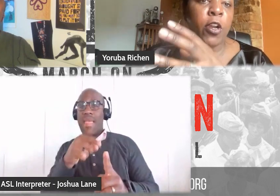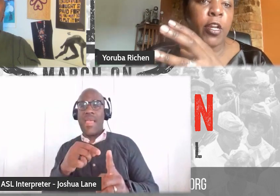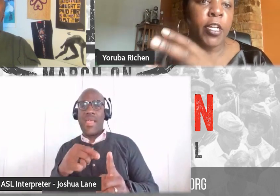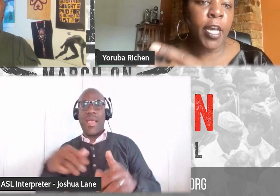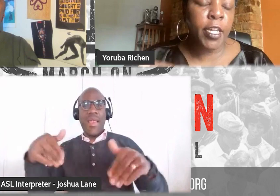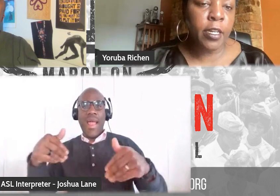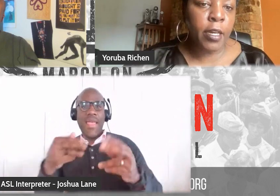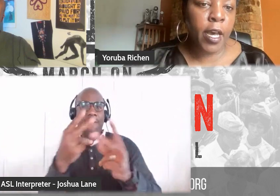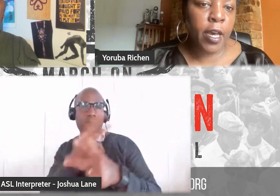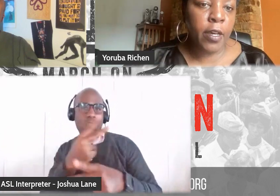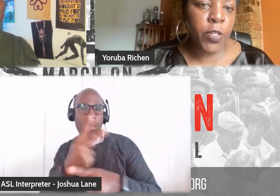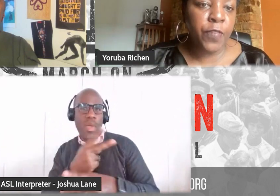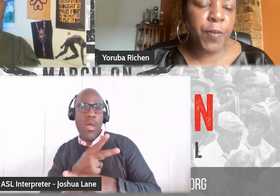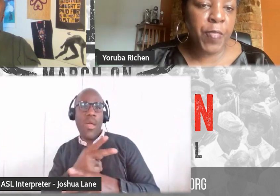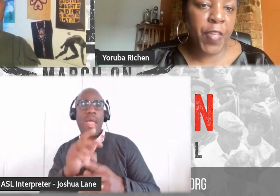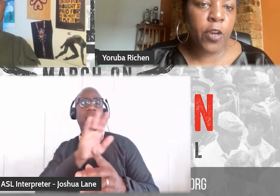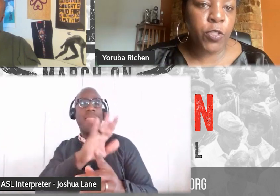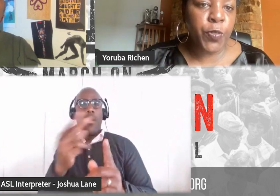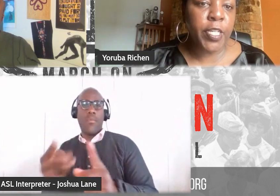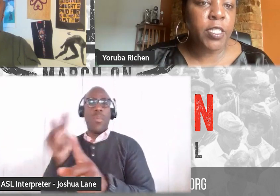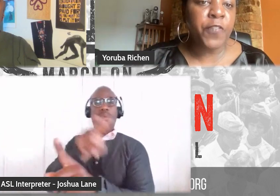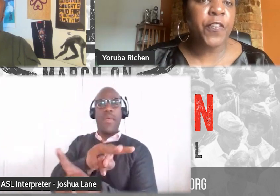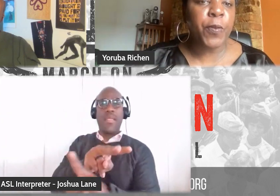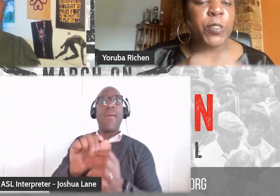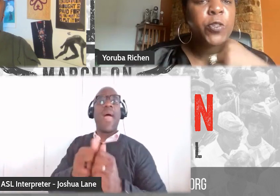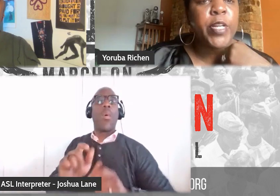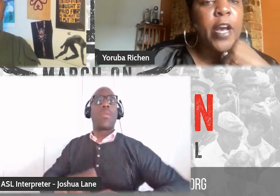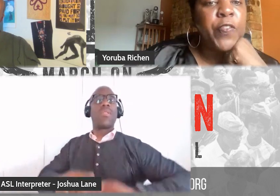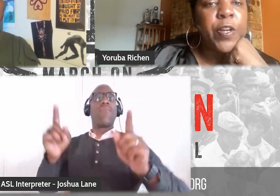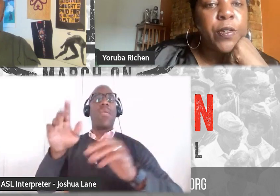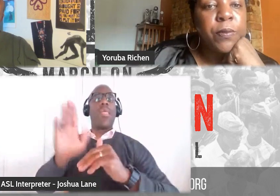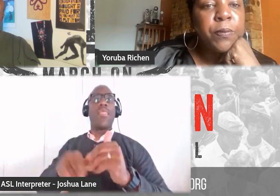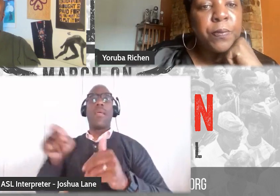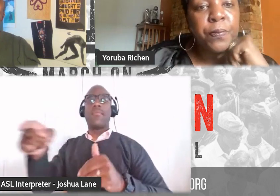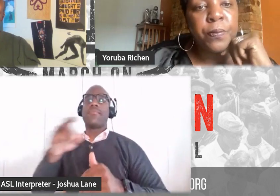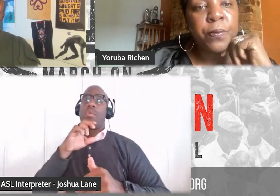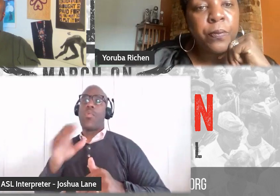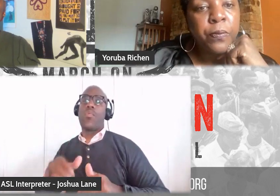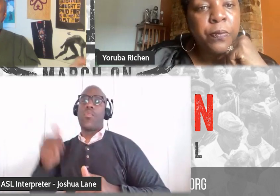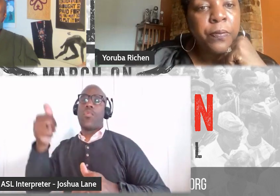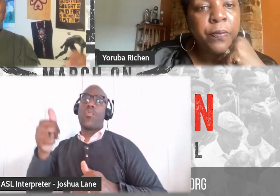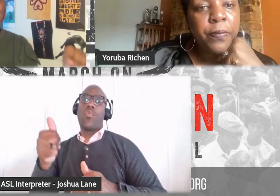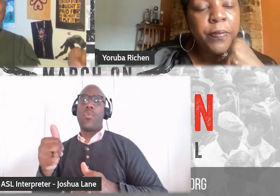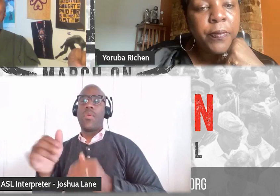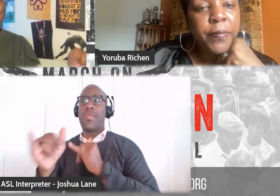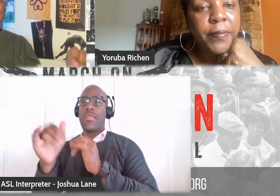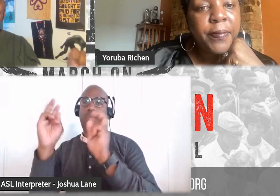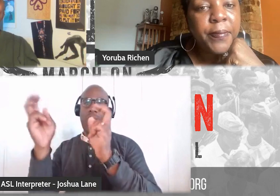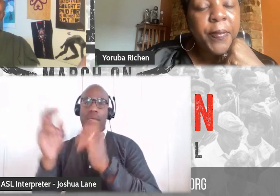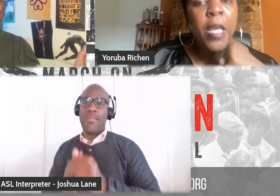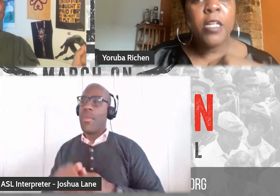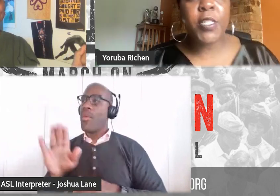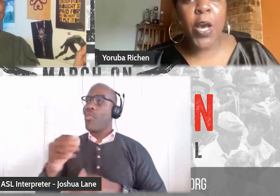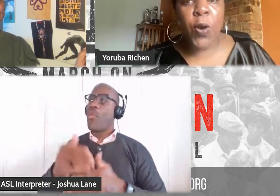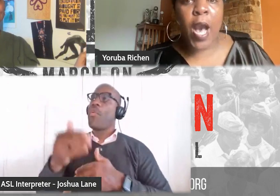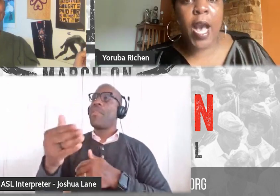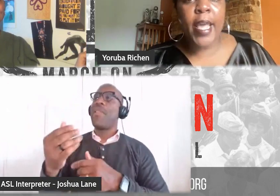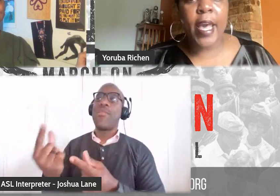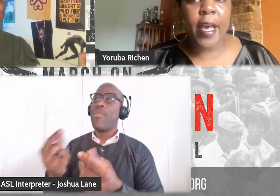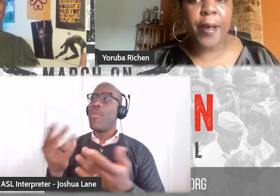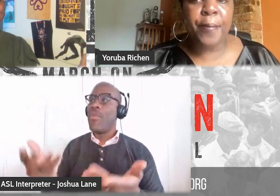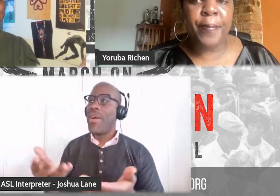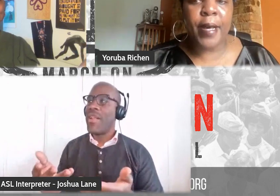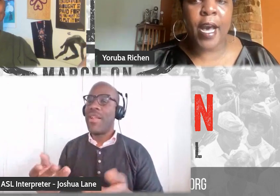are going to, you know, the film that they are doing is different. From what's already out there. Okay. What you working on next? So,